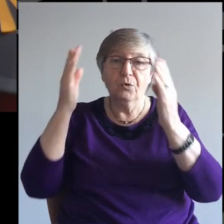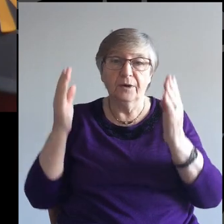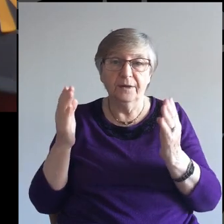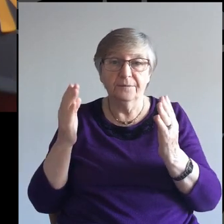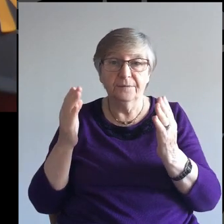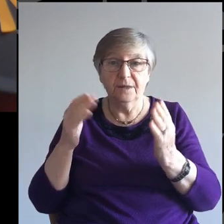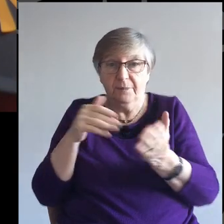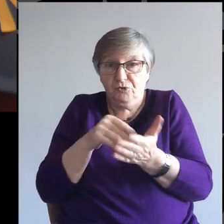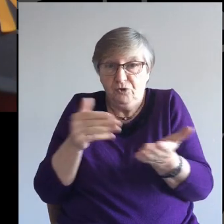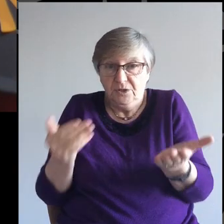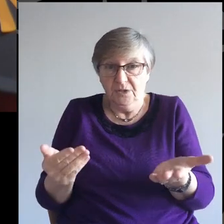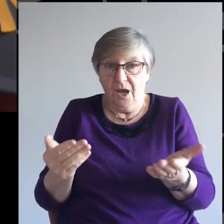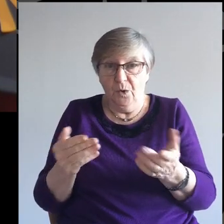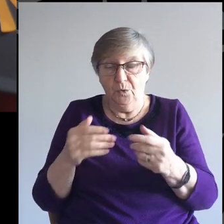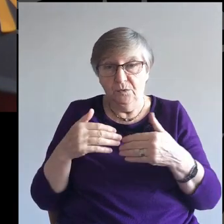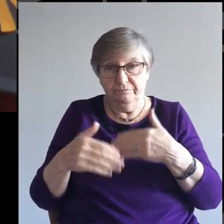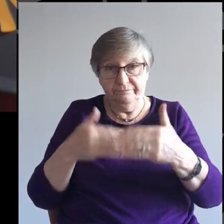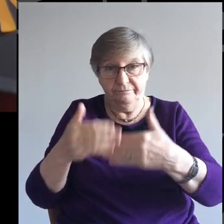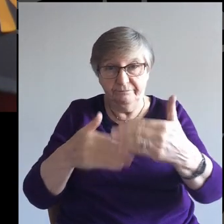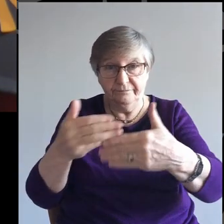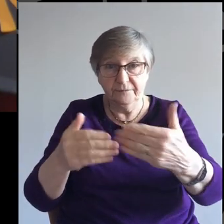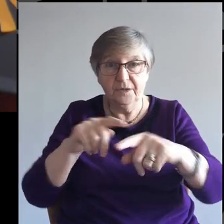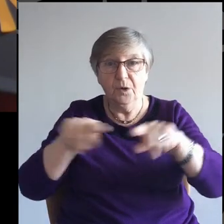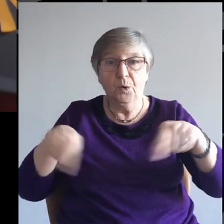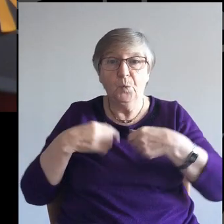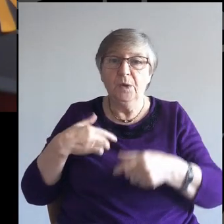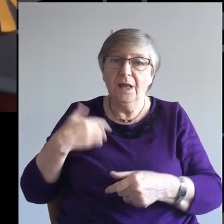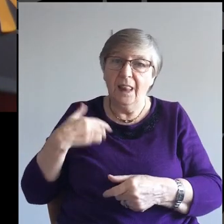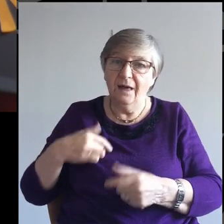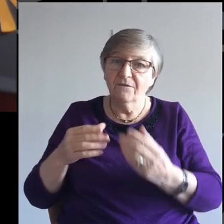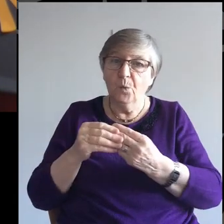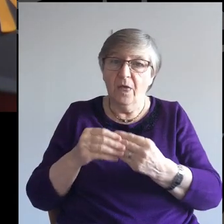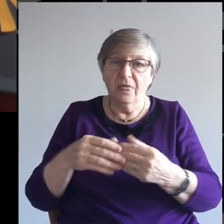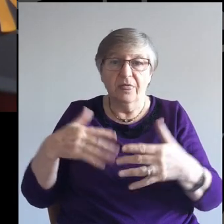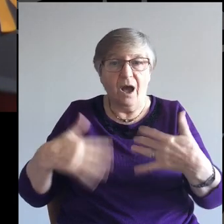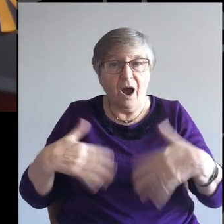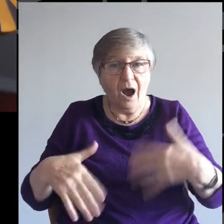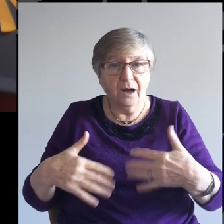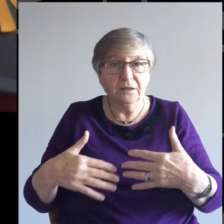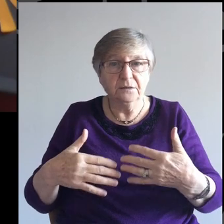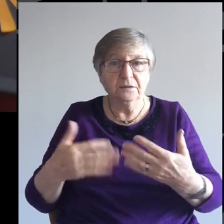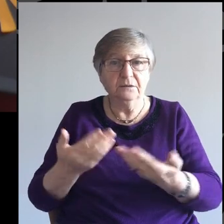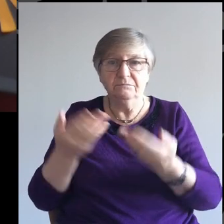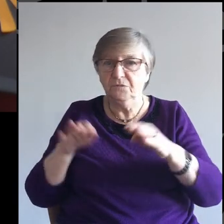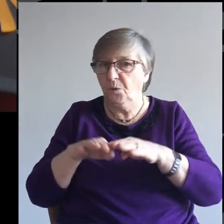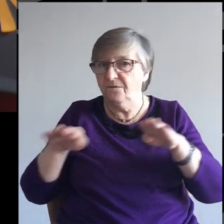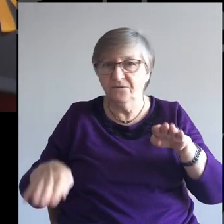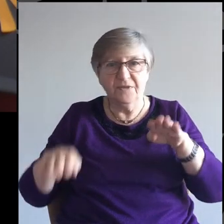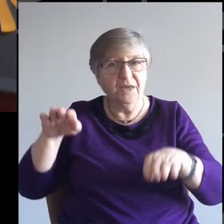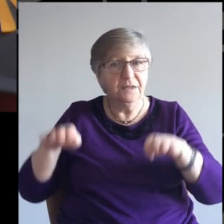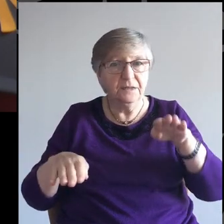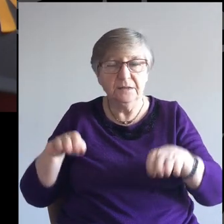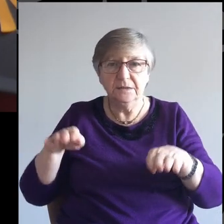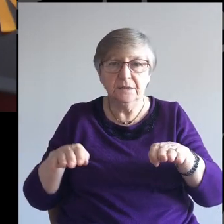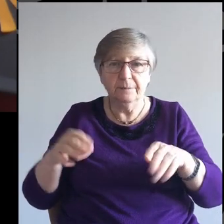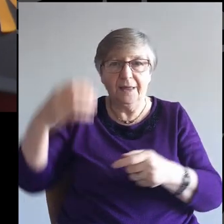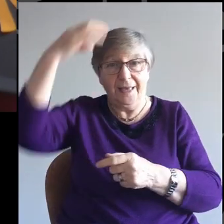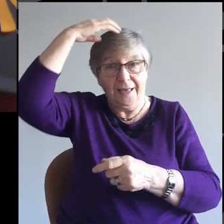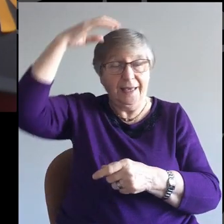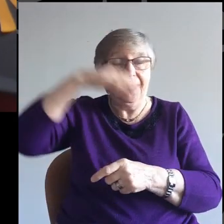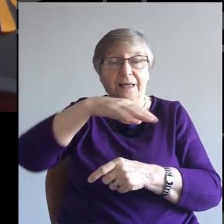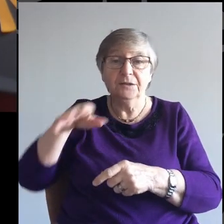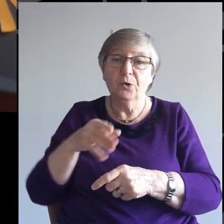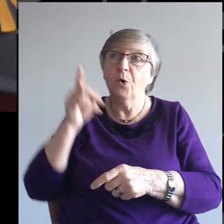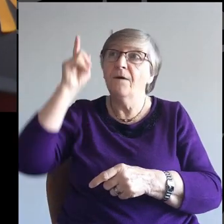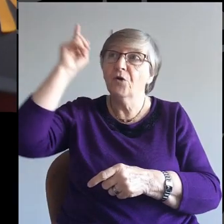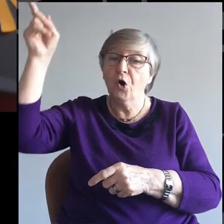In the meantime, we live with the stuff of the hurt and unfairness and soreness of everyday life. But the kingdom of God,